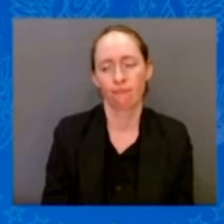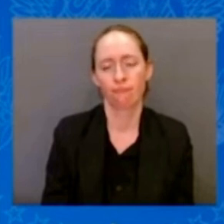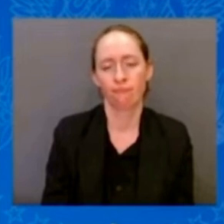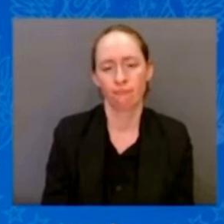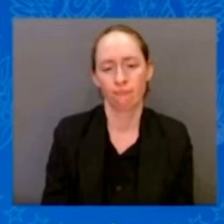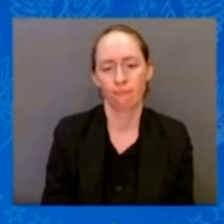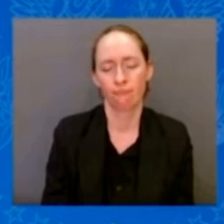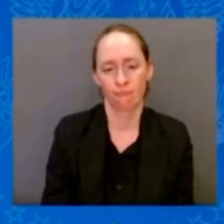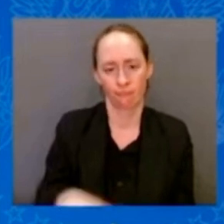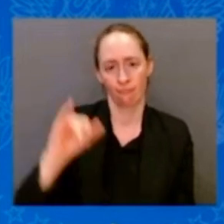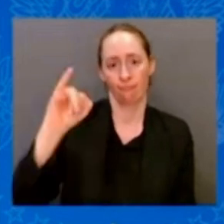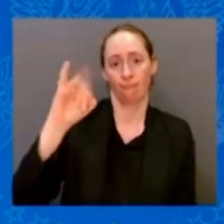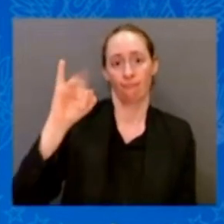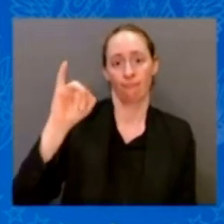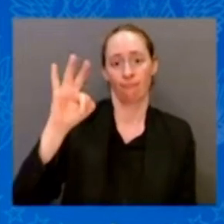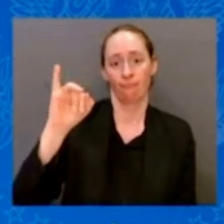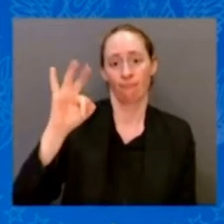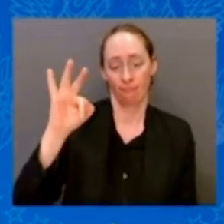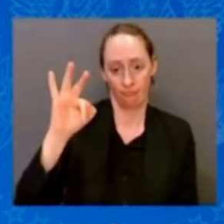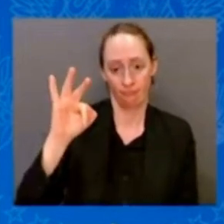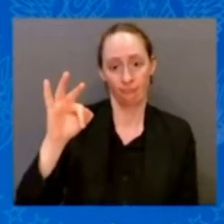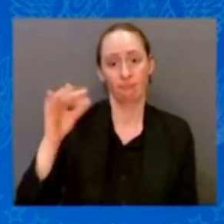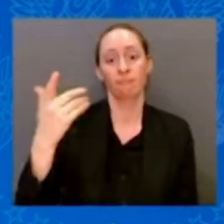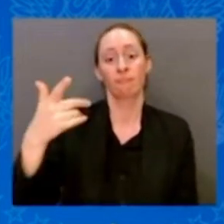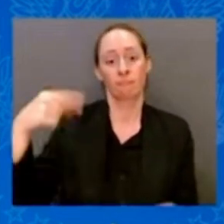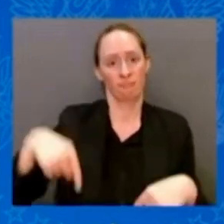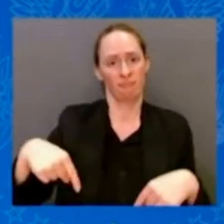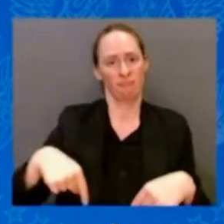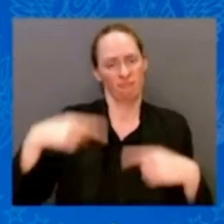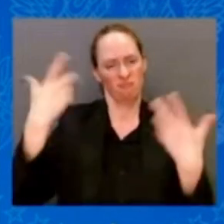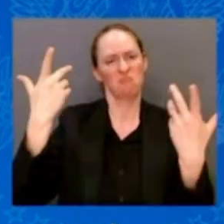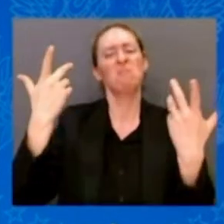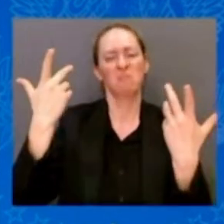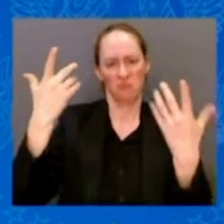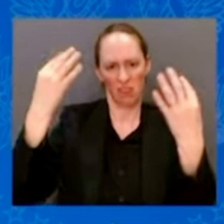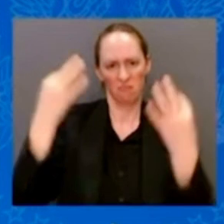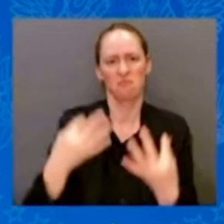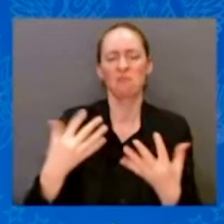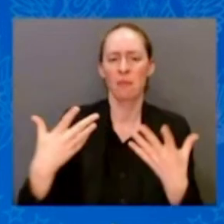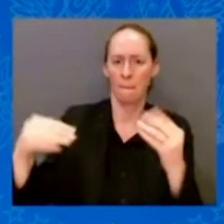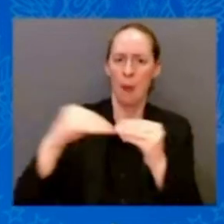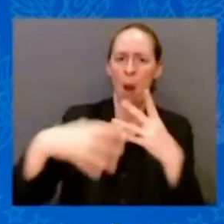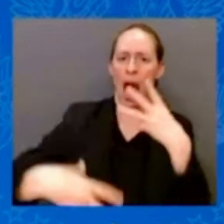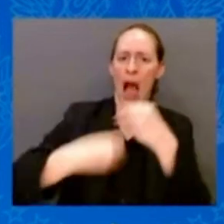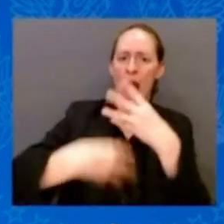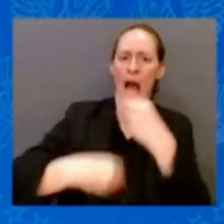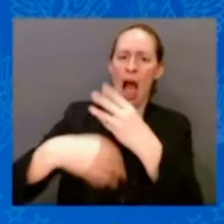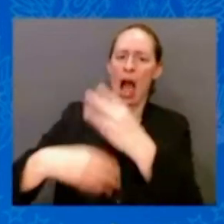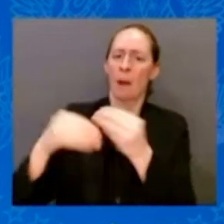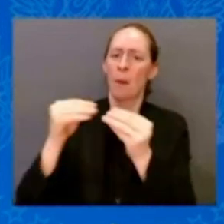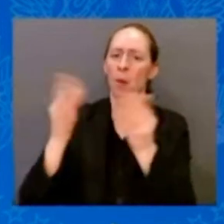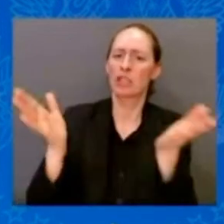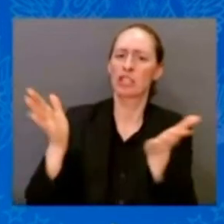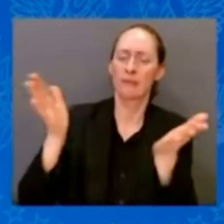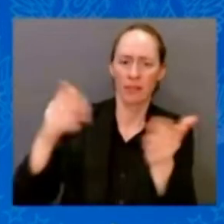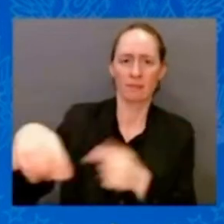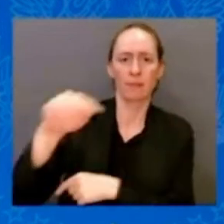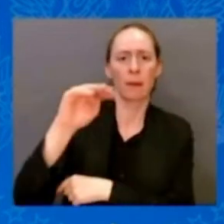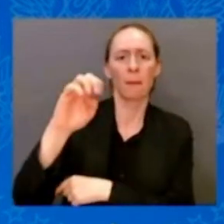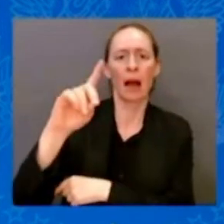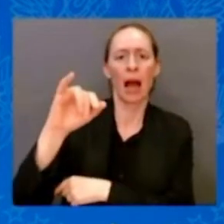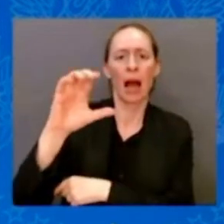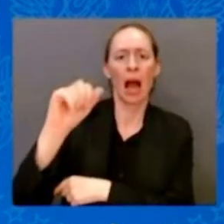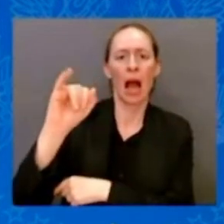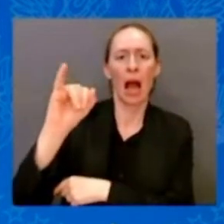for the poor — for low — so low-income folks can get health care, the federal government picks up 90 percent of the